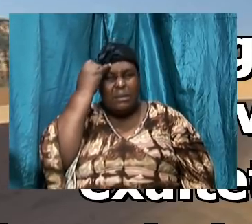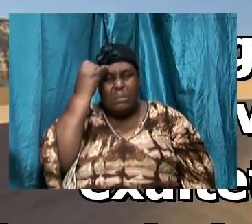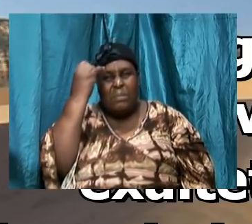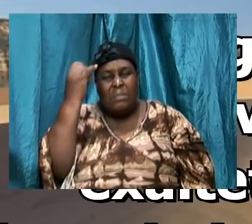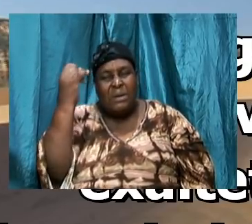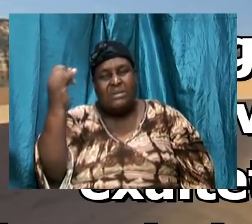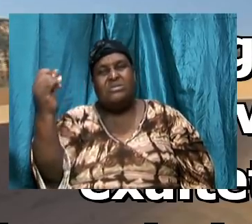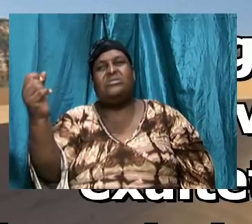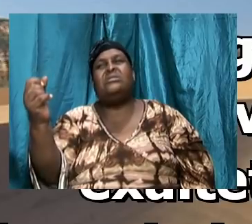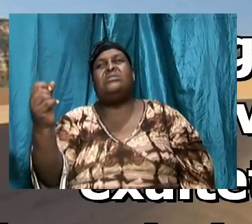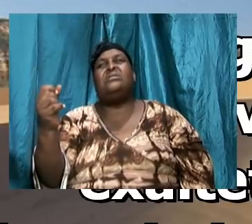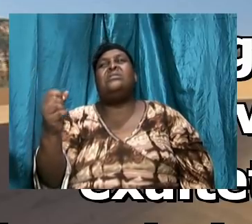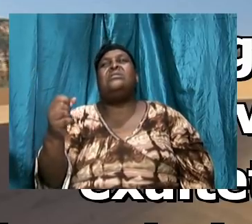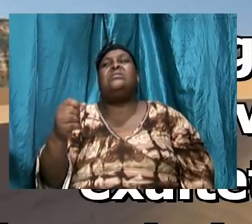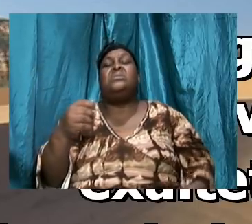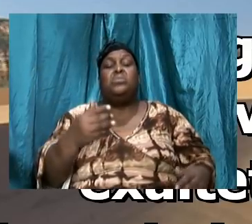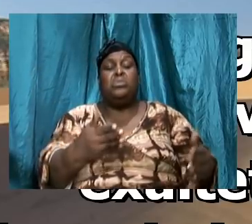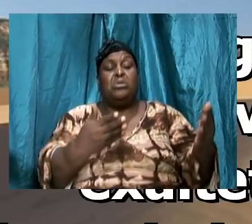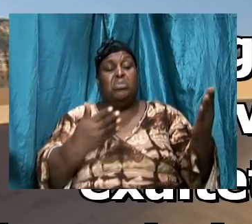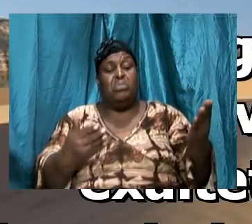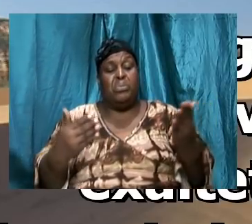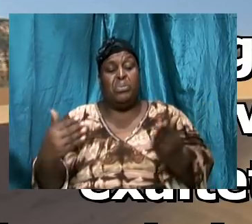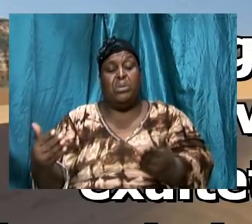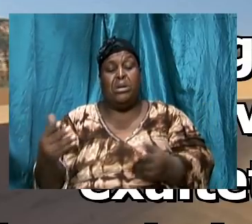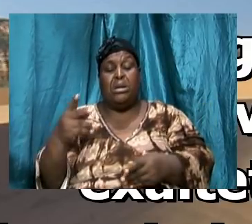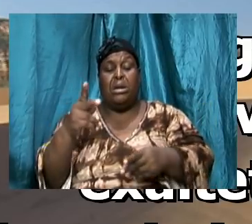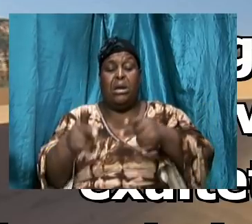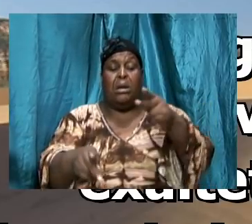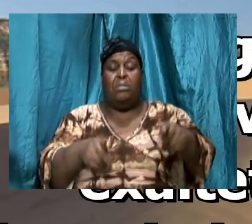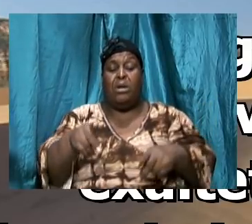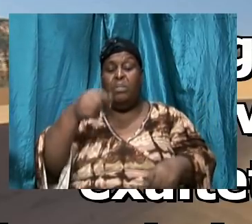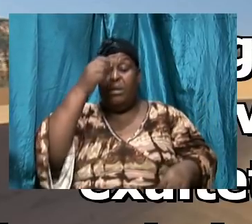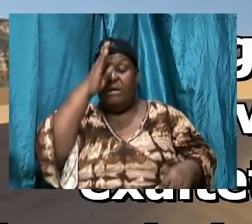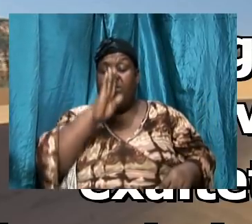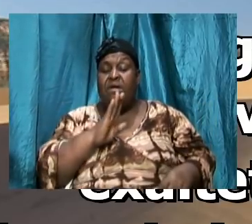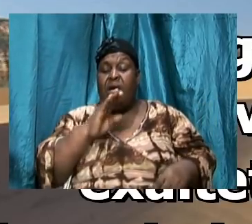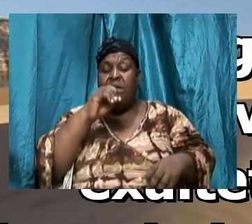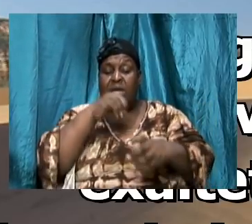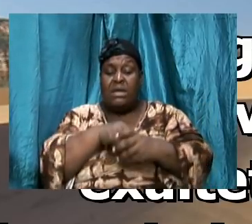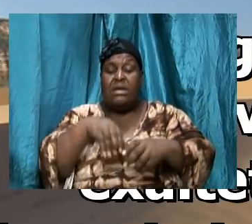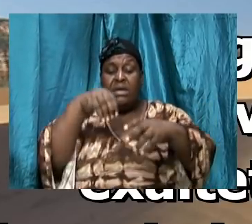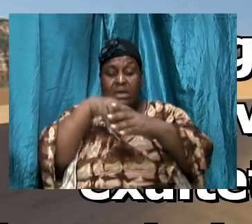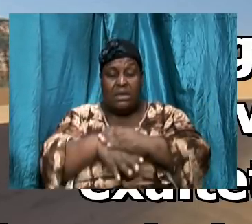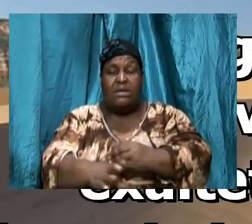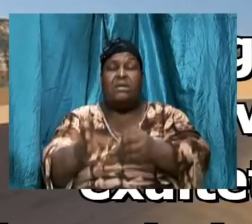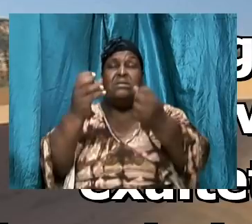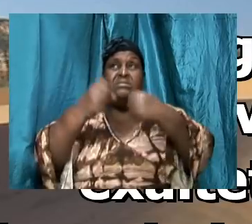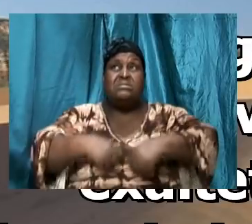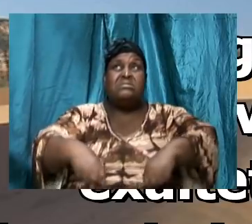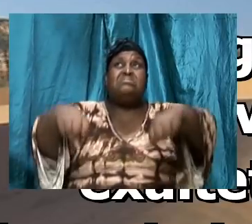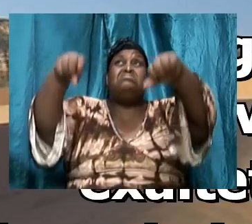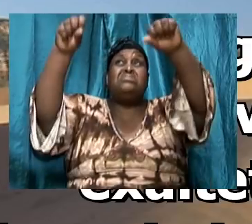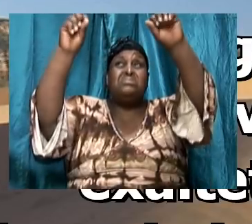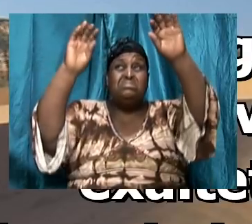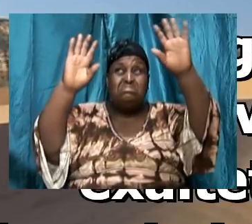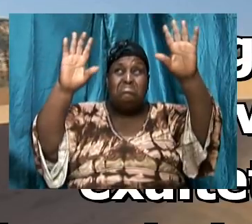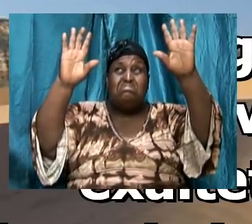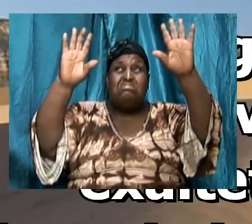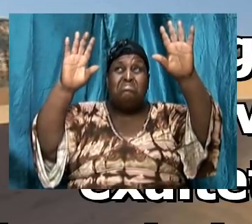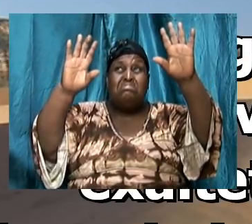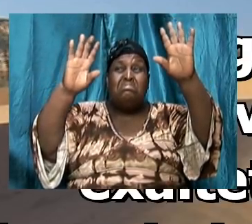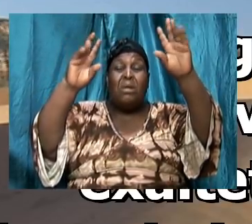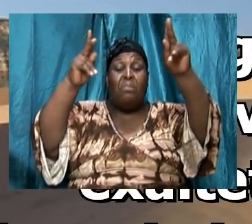will bring a saint of God into subjection. The person who have the